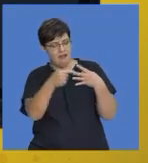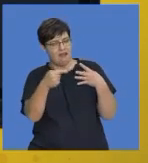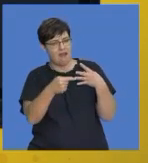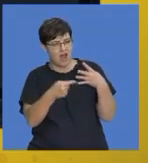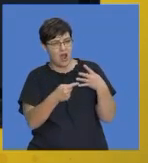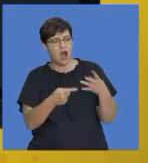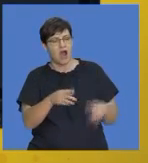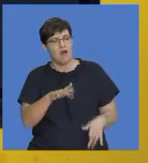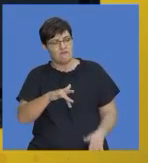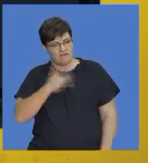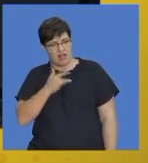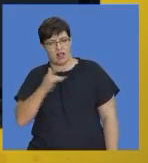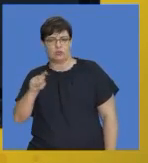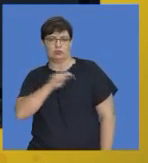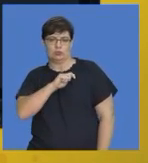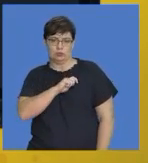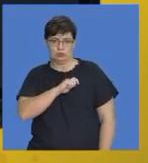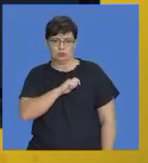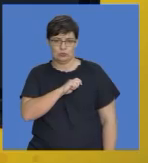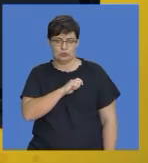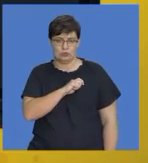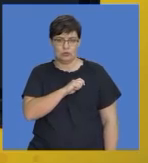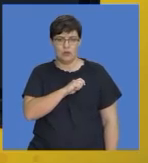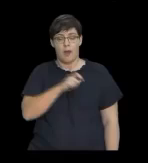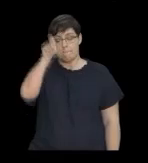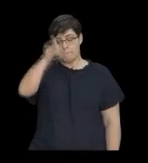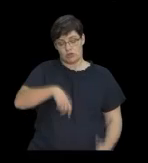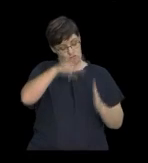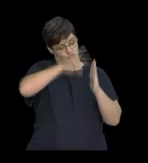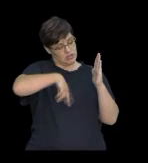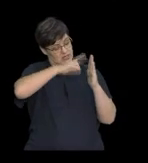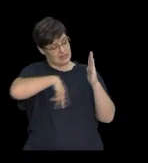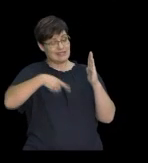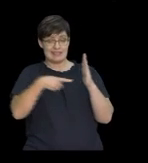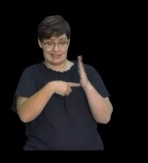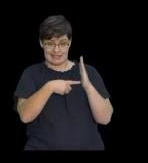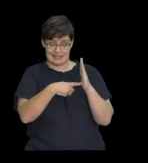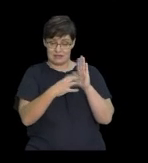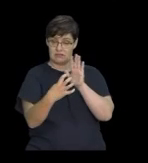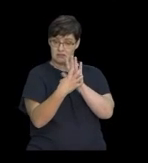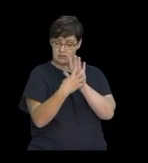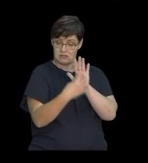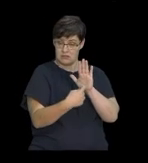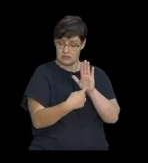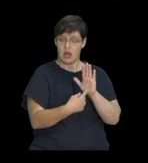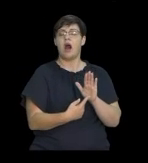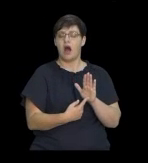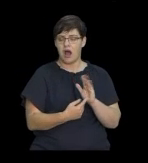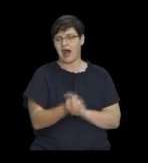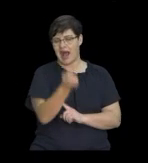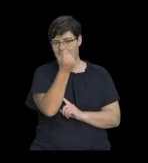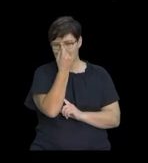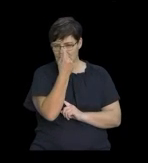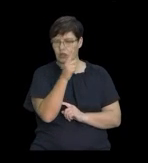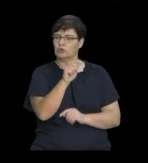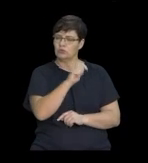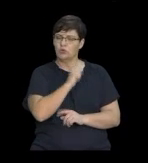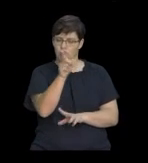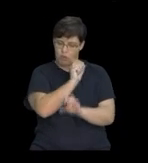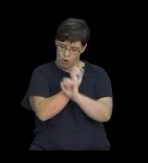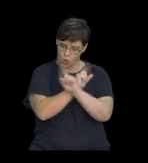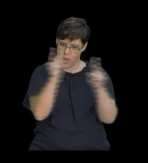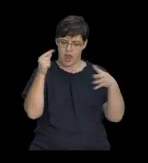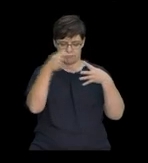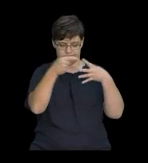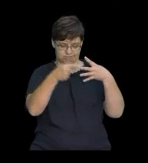reality in it so that the reader reading the obituary can understand that you are fully aware of